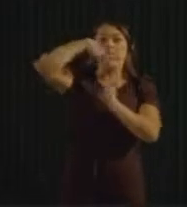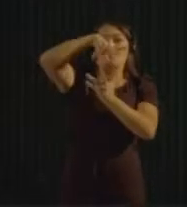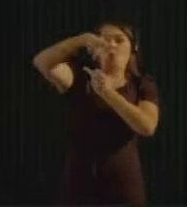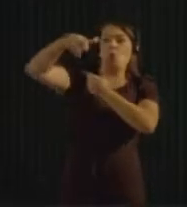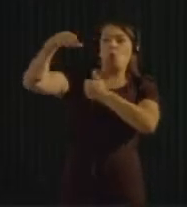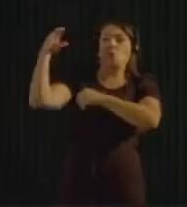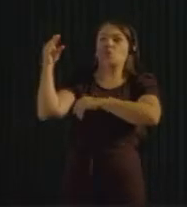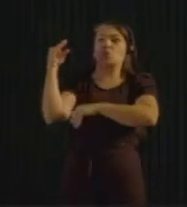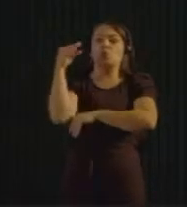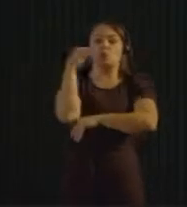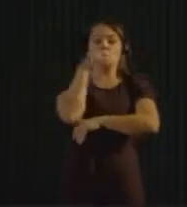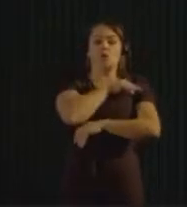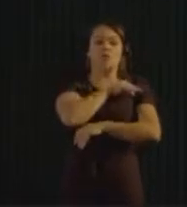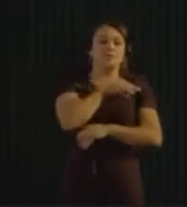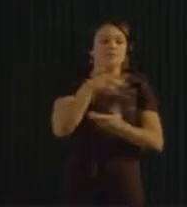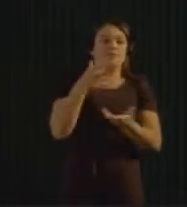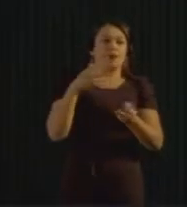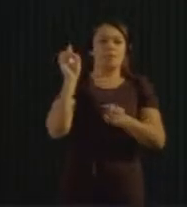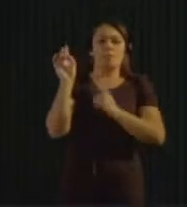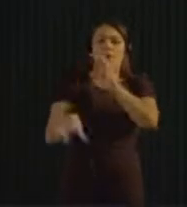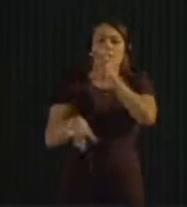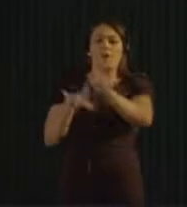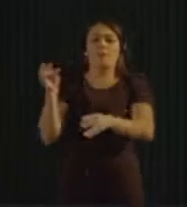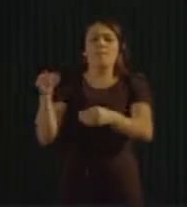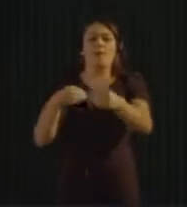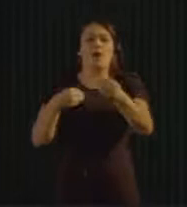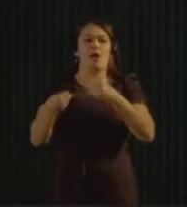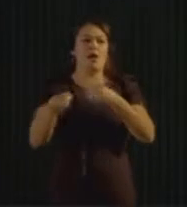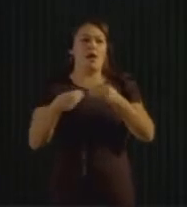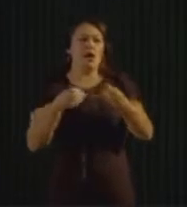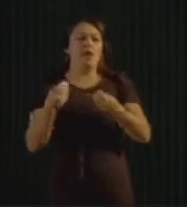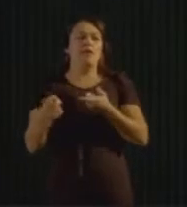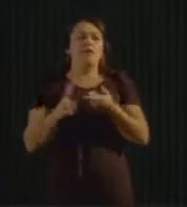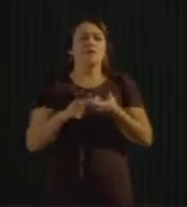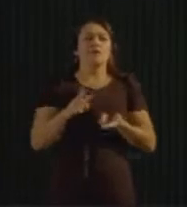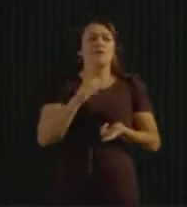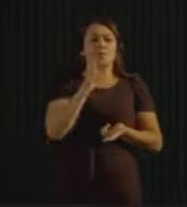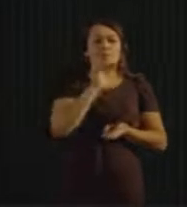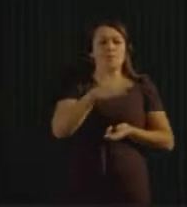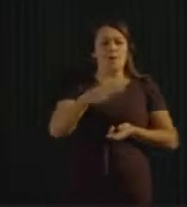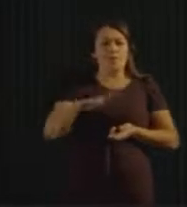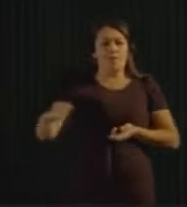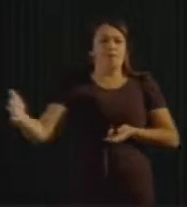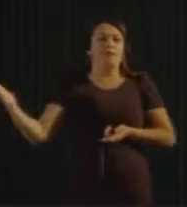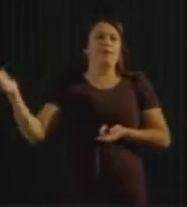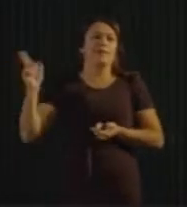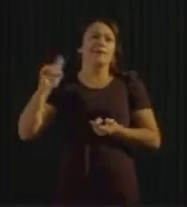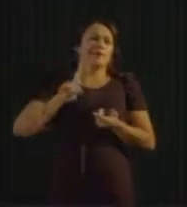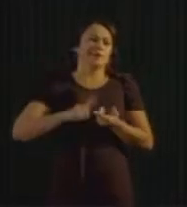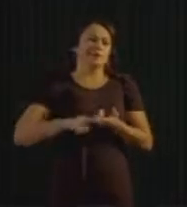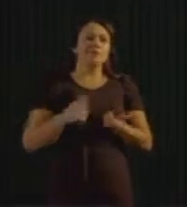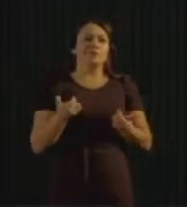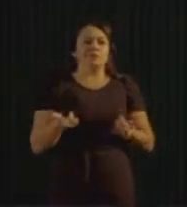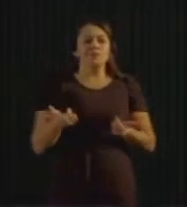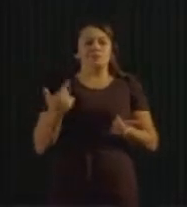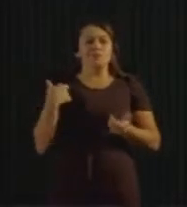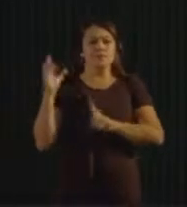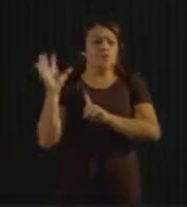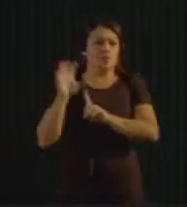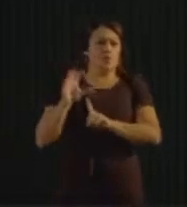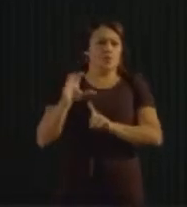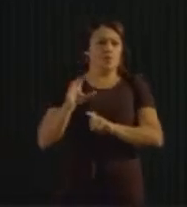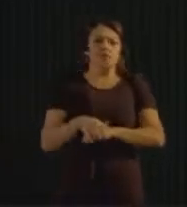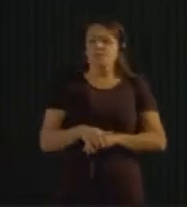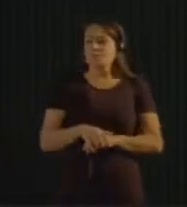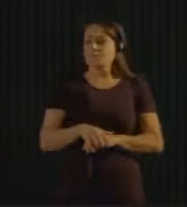fantastic planet we depend on for our survival. We like all the spices. We share it with the butterflies and the frogs and